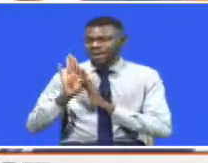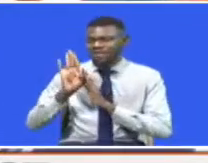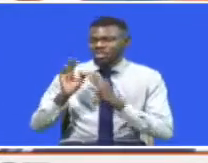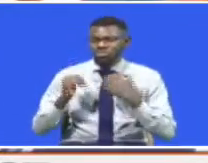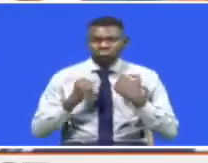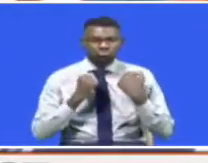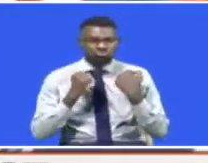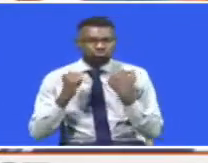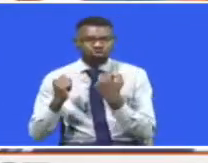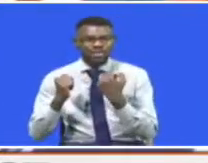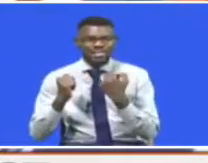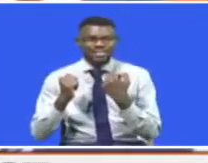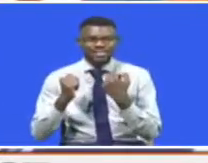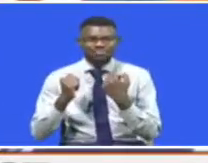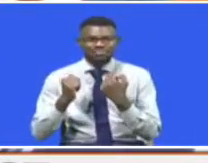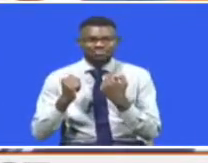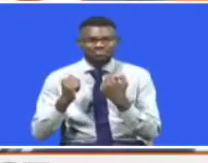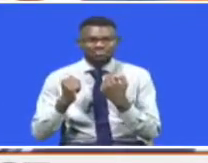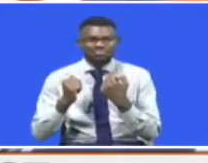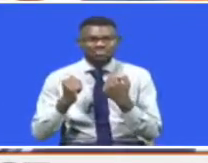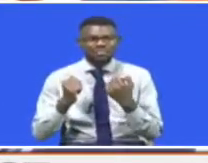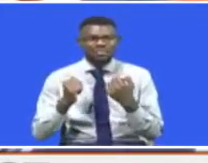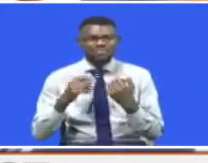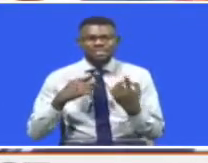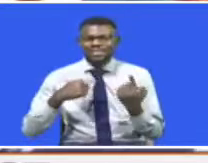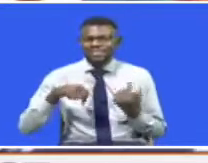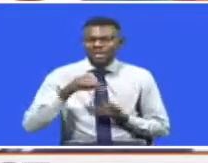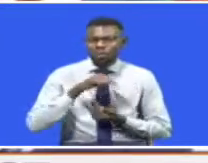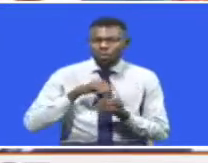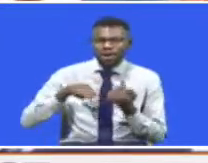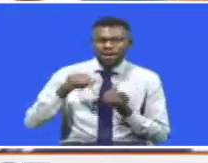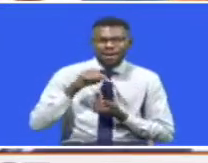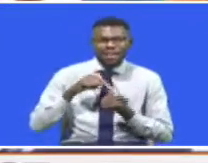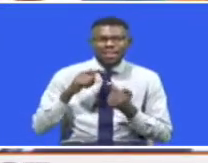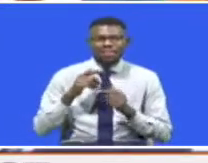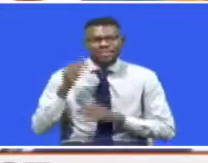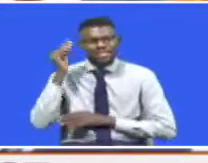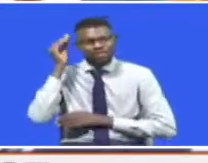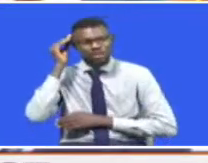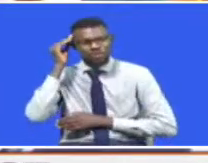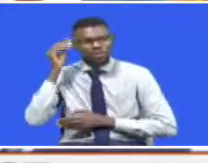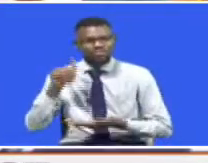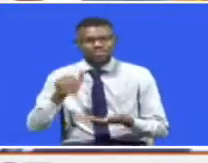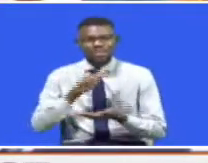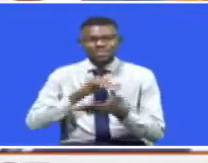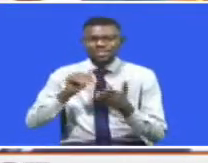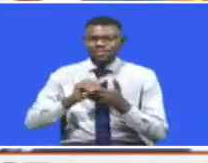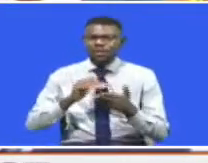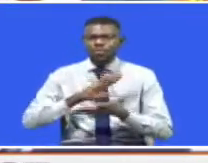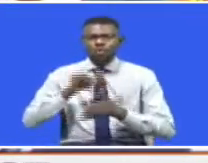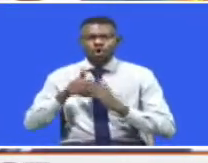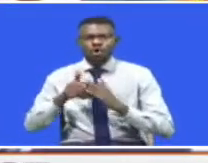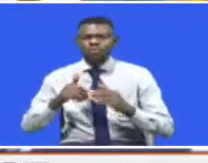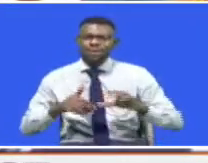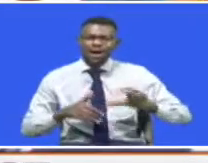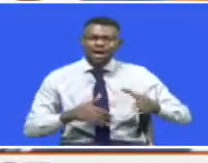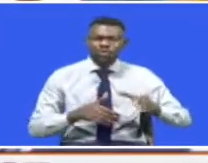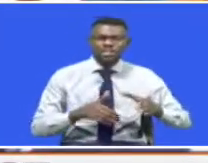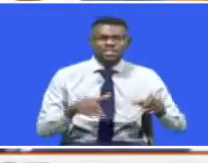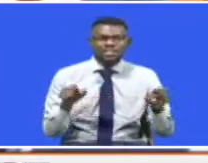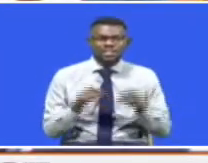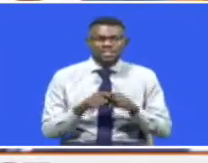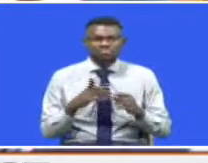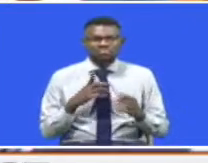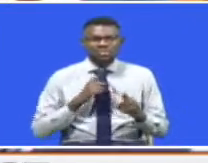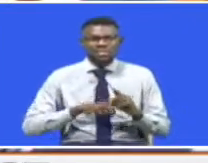devolved units of psychoeducational centers in all our counties. And in